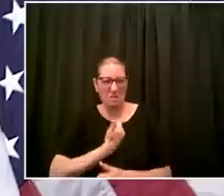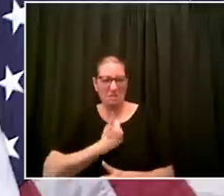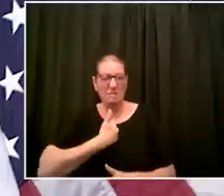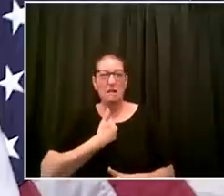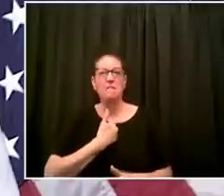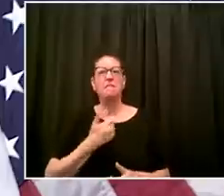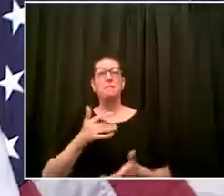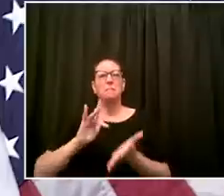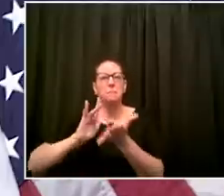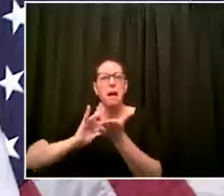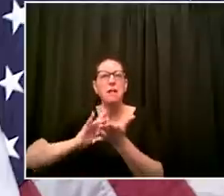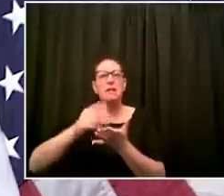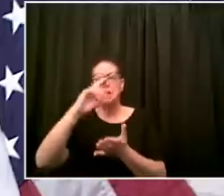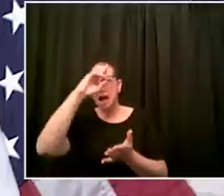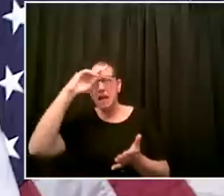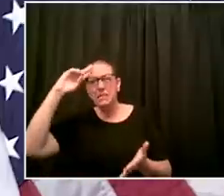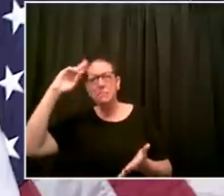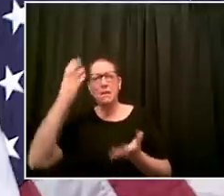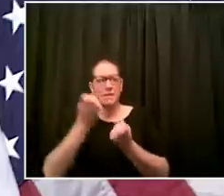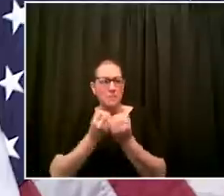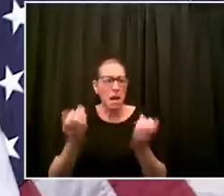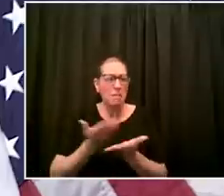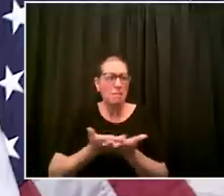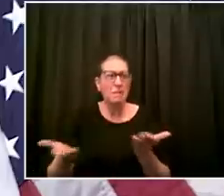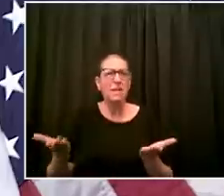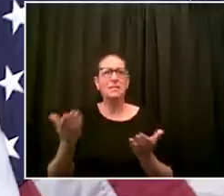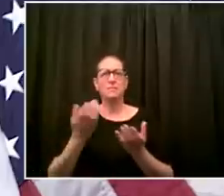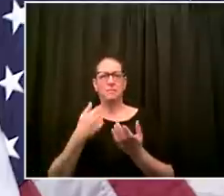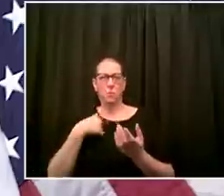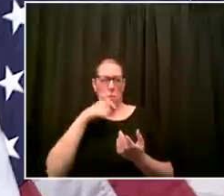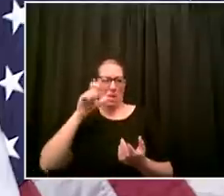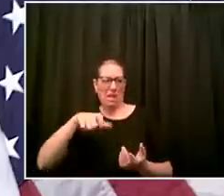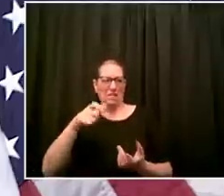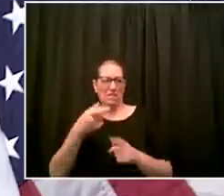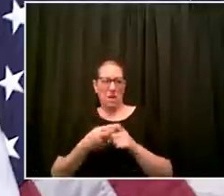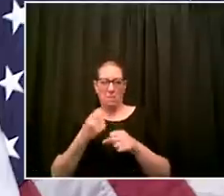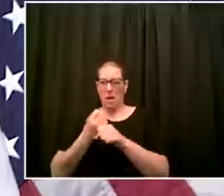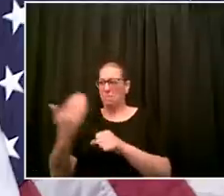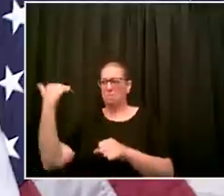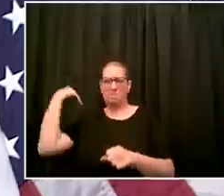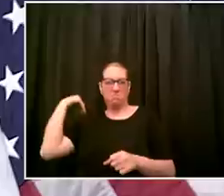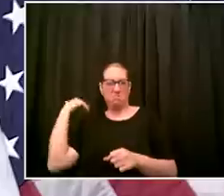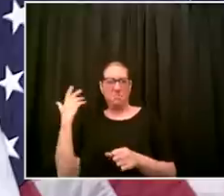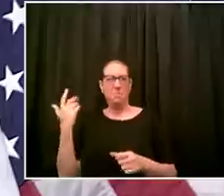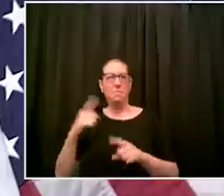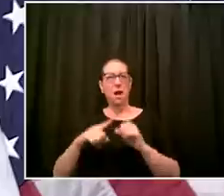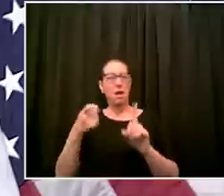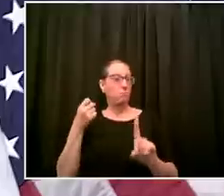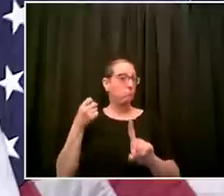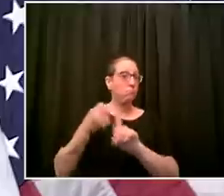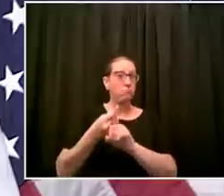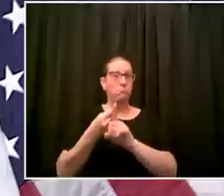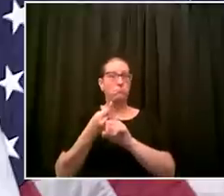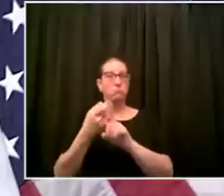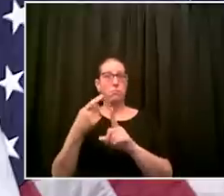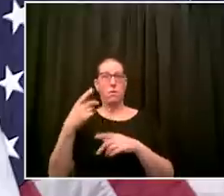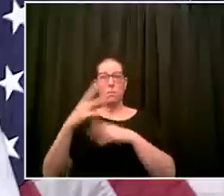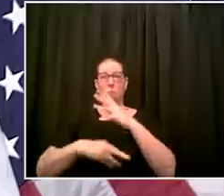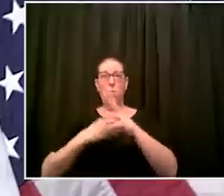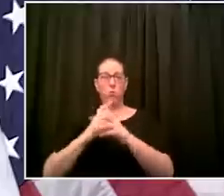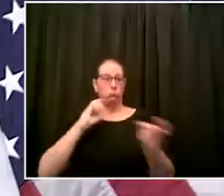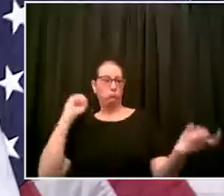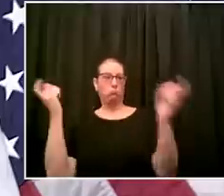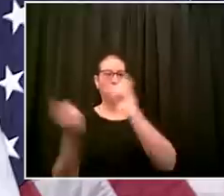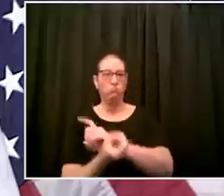needed it but the world changed and it changed very very suddenly and the things that we thought we could depend on weren't there